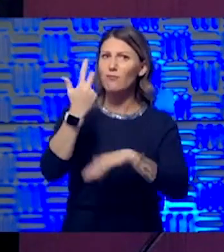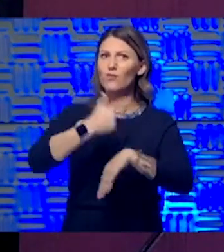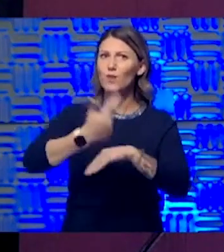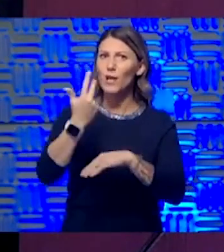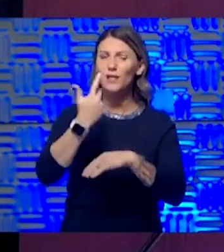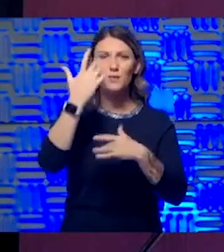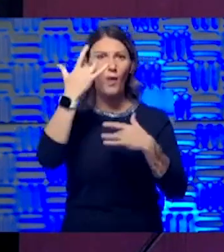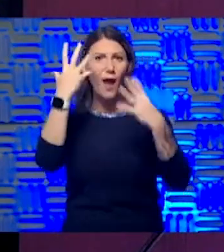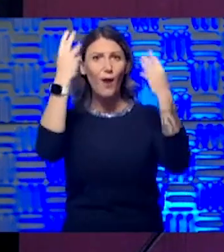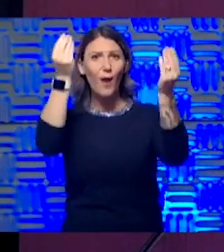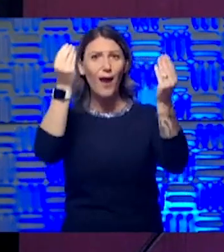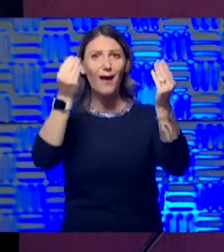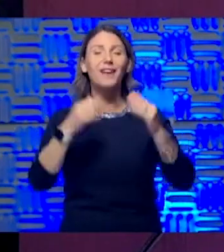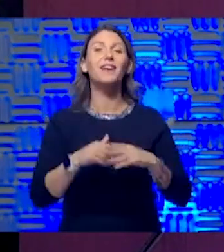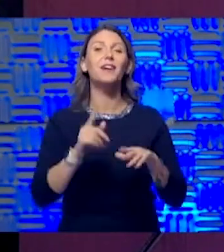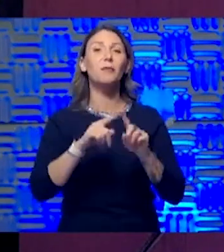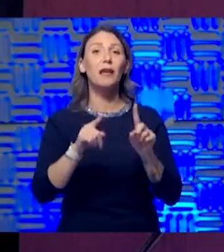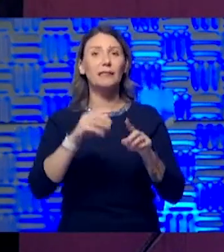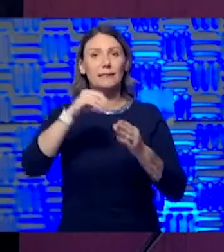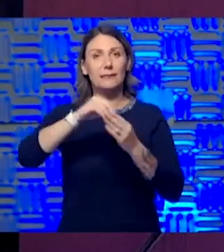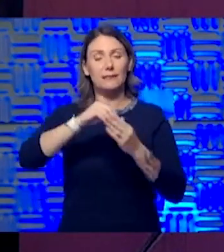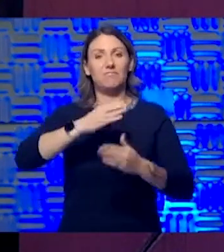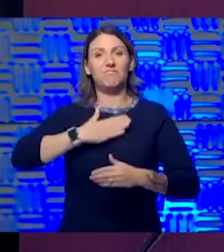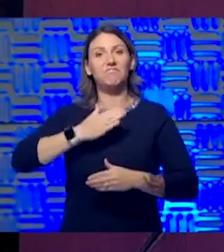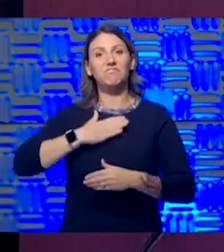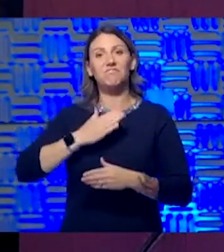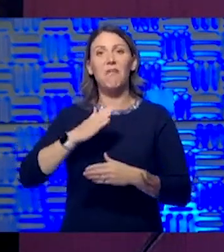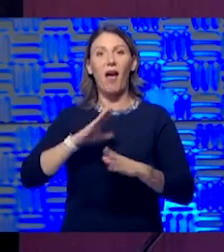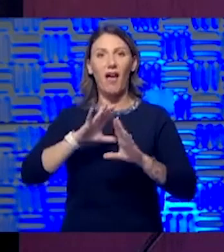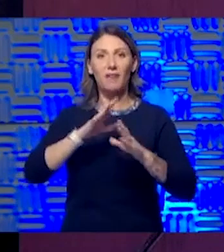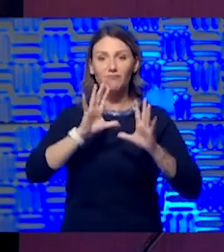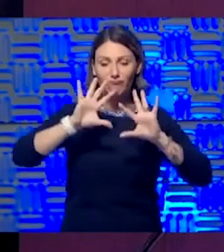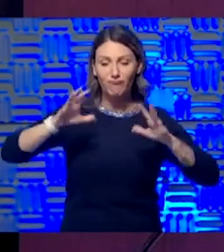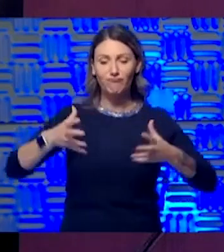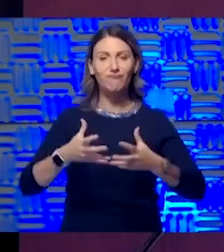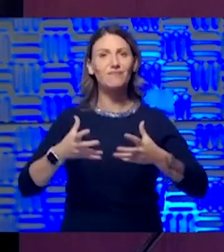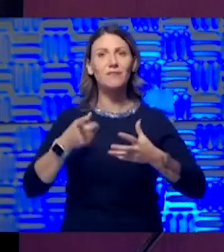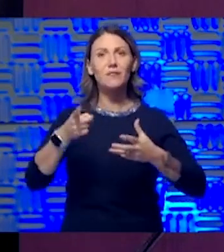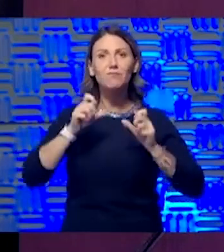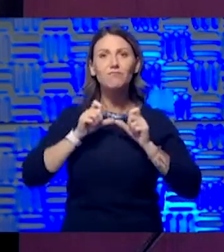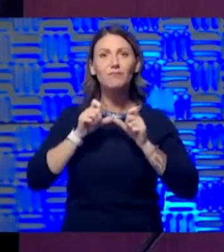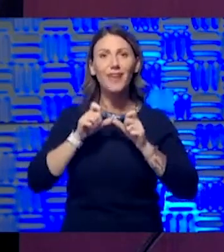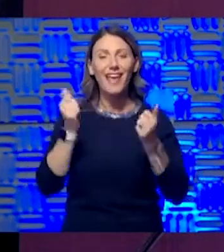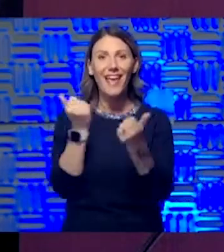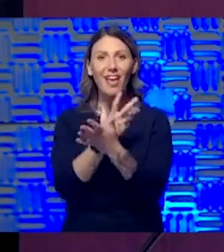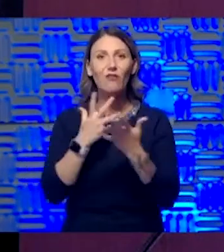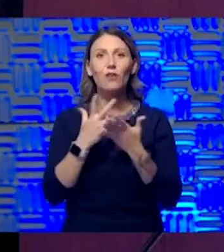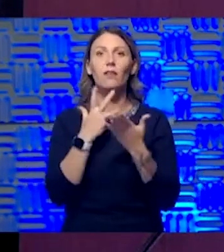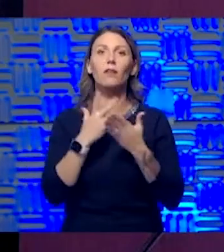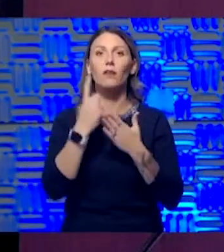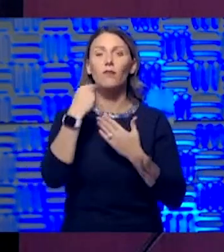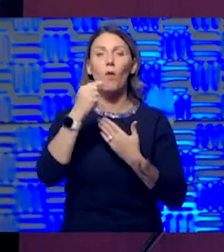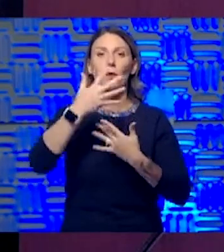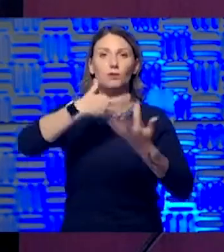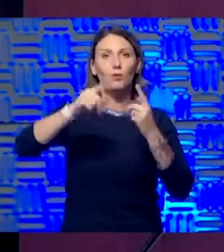he's definitely in our bubble. He's maintaining everything he can to do the social distancing.